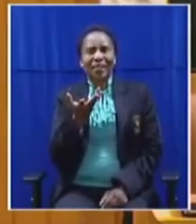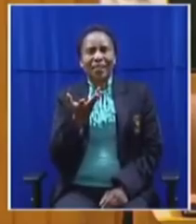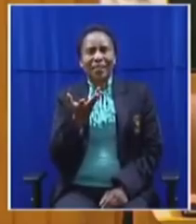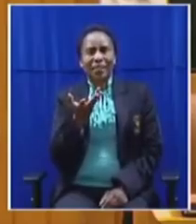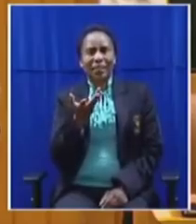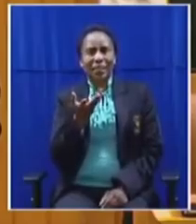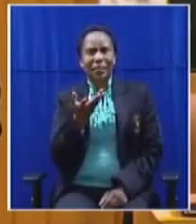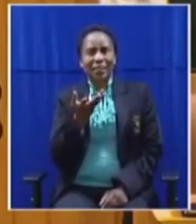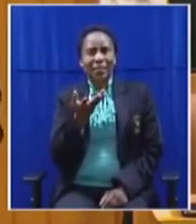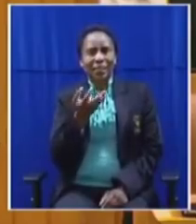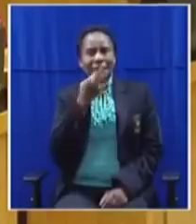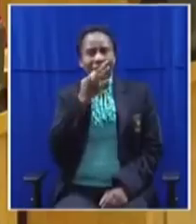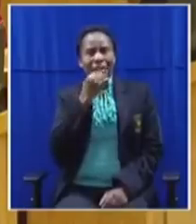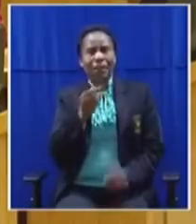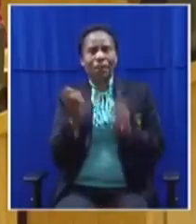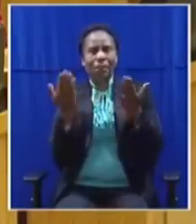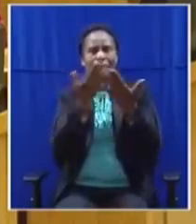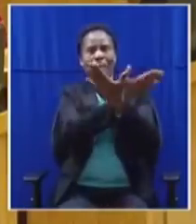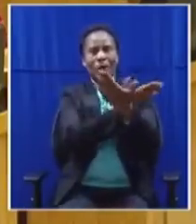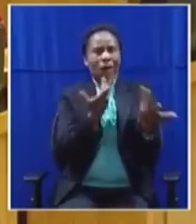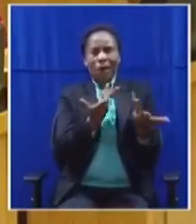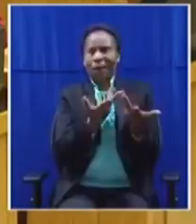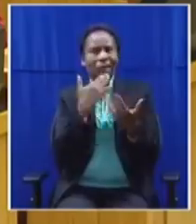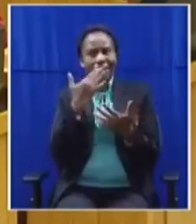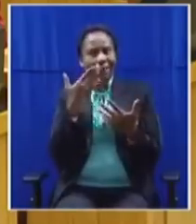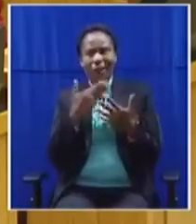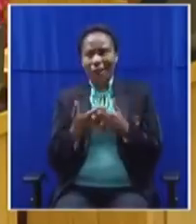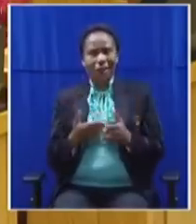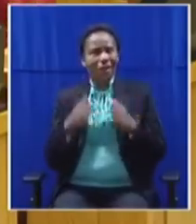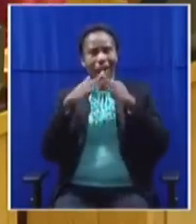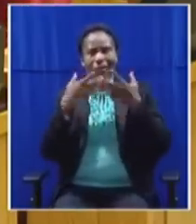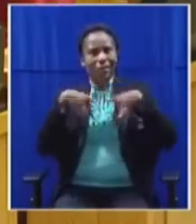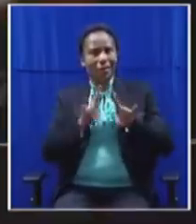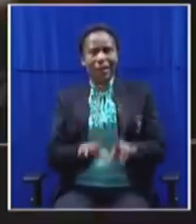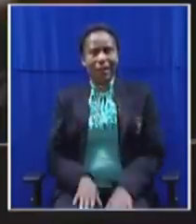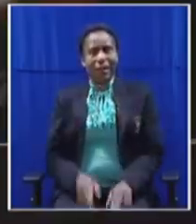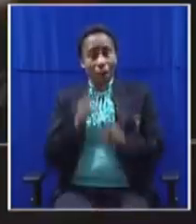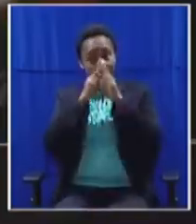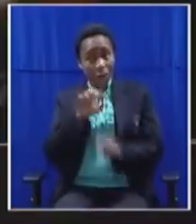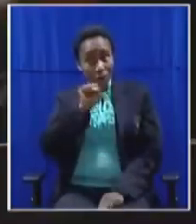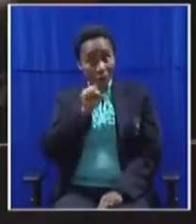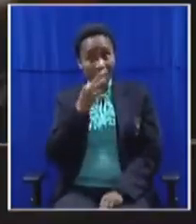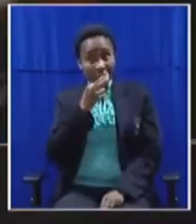address an Honourable Member in that fashion. Thank you, House Chair. Honourable Shivambo, did you say that?